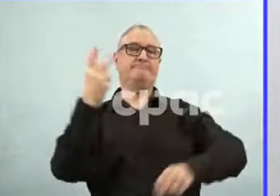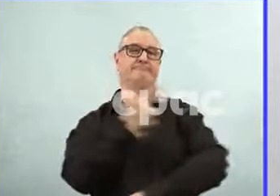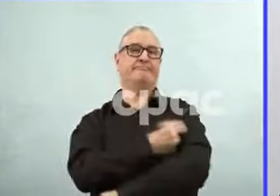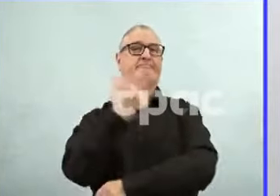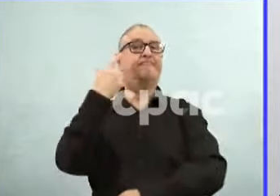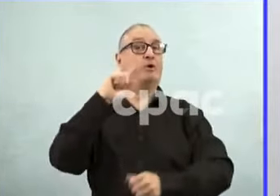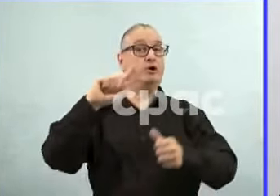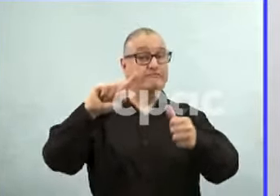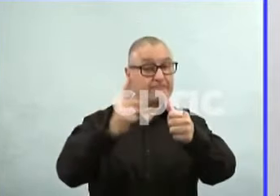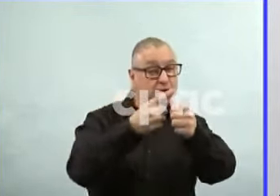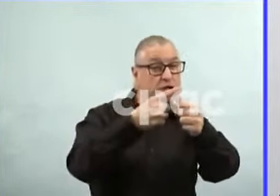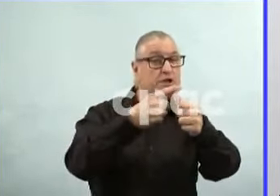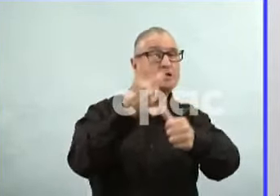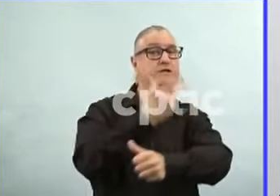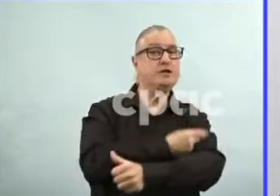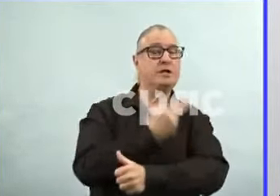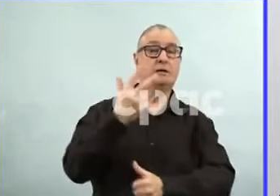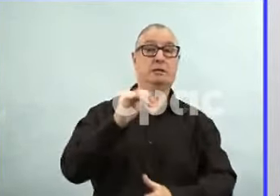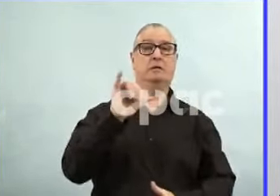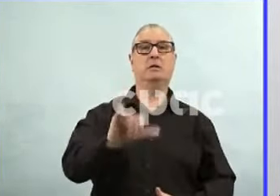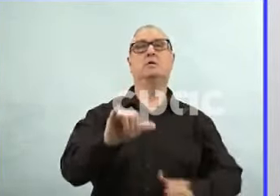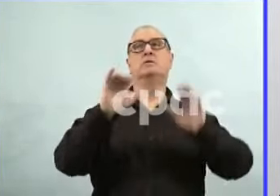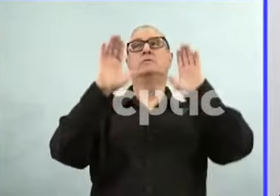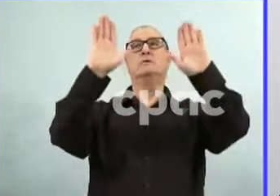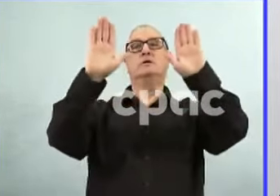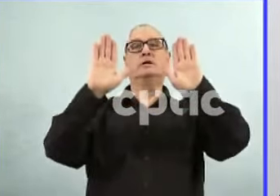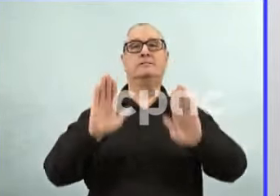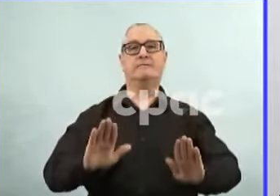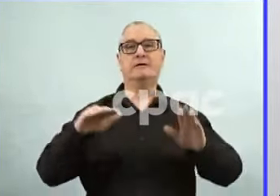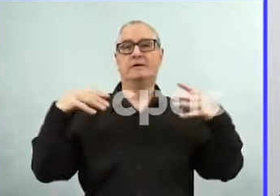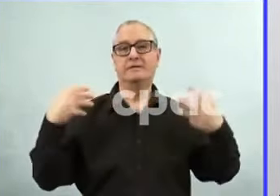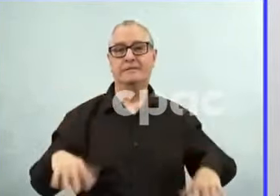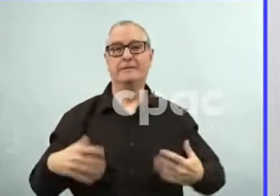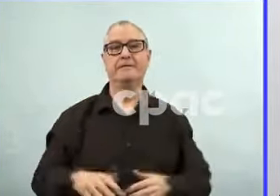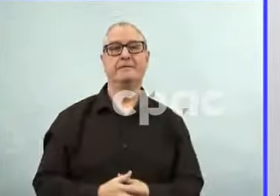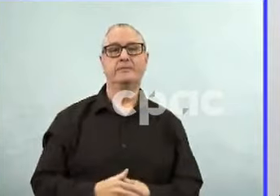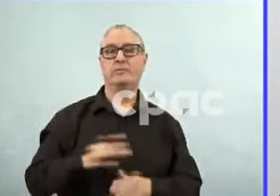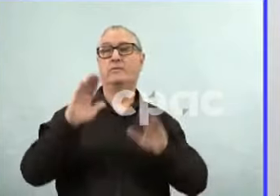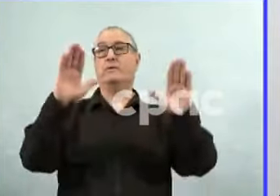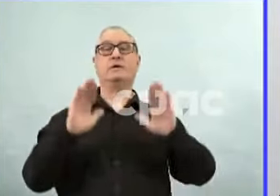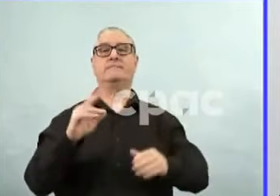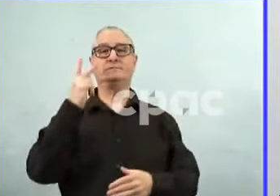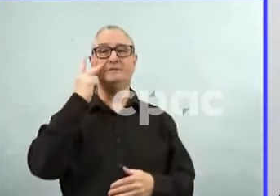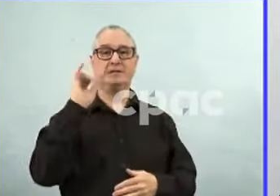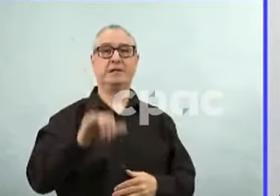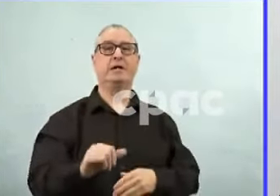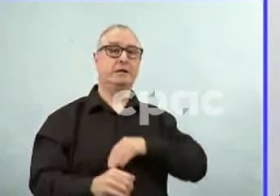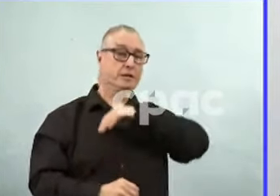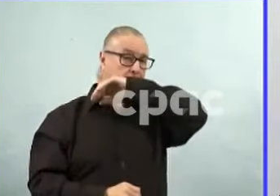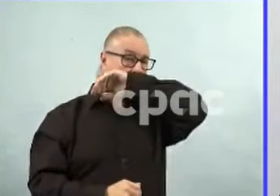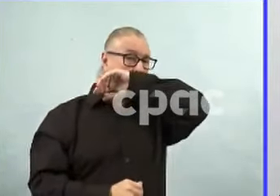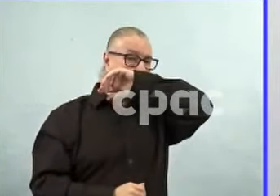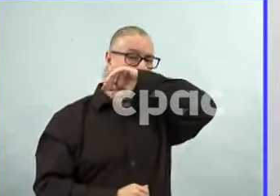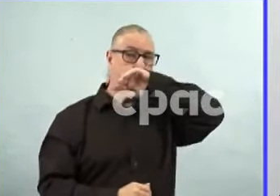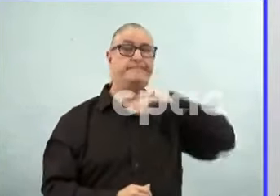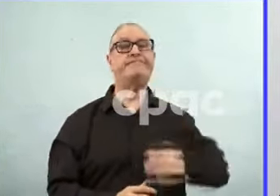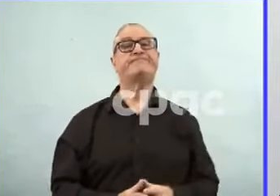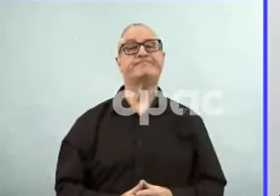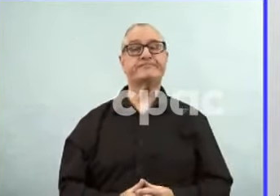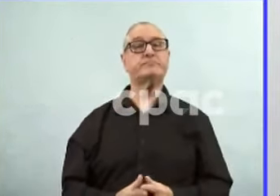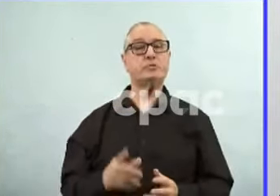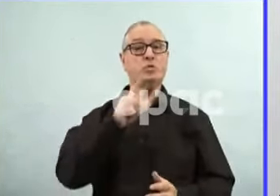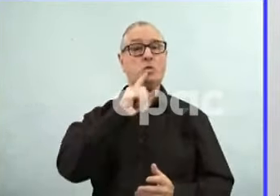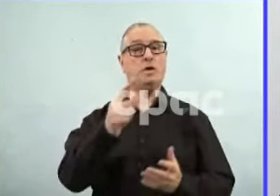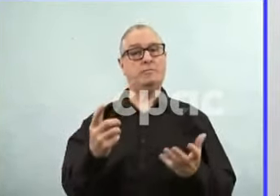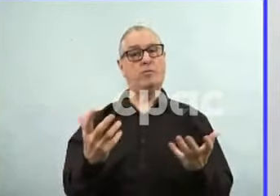Anytime that someone feels that this is the best next step for them, we're really excited to welcome them to get that first